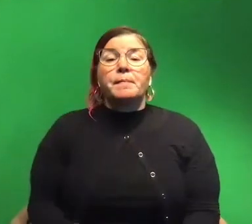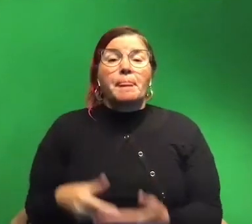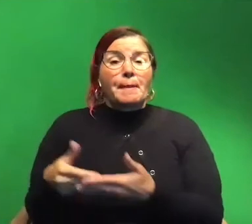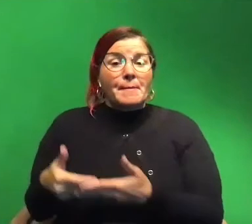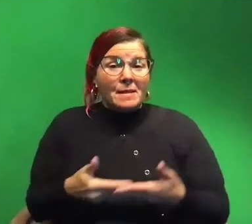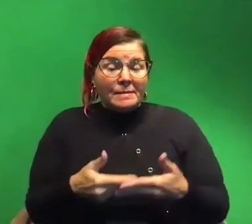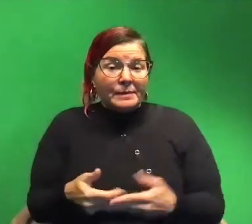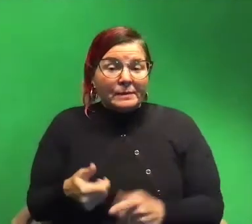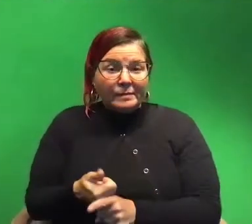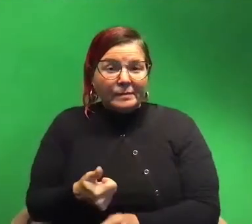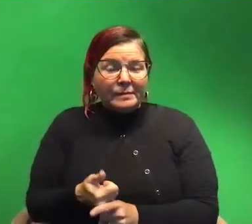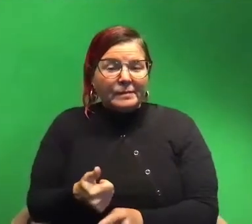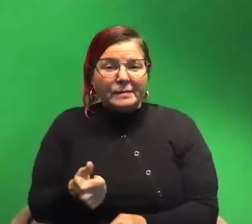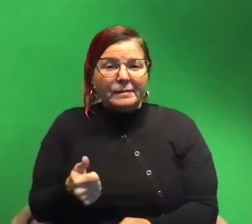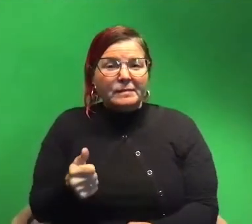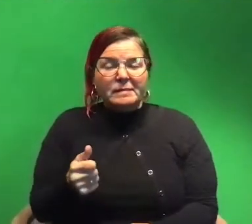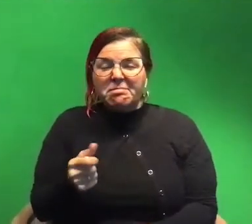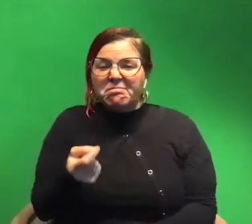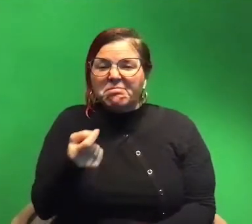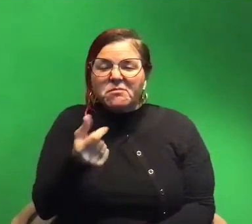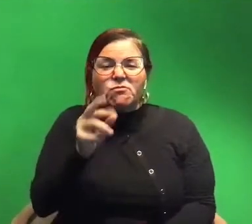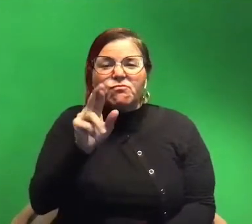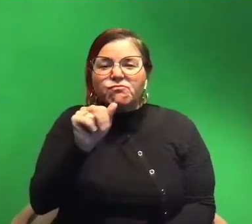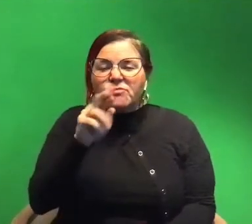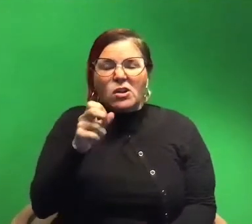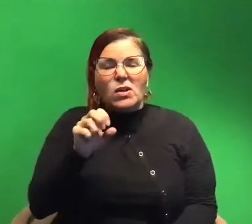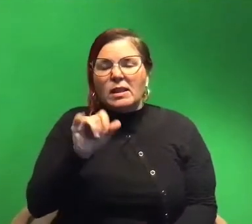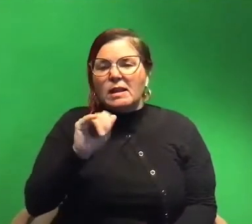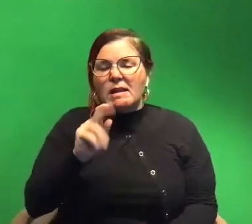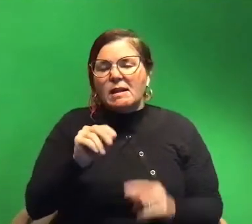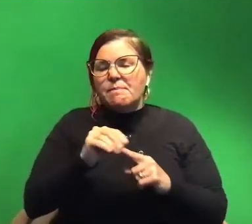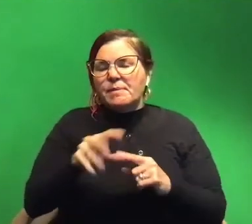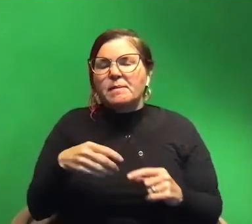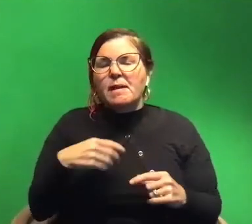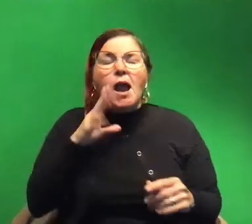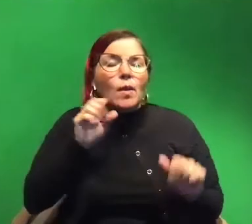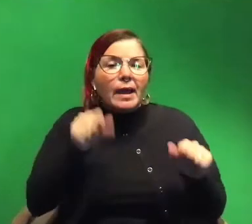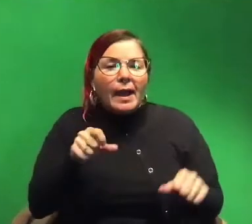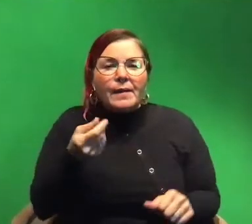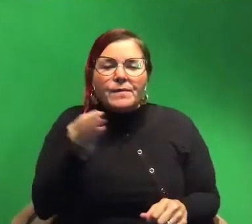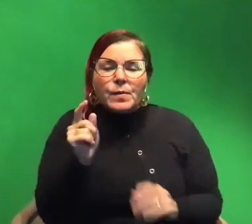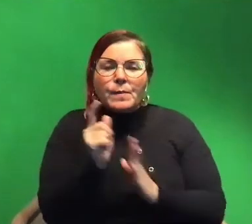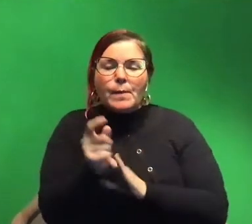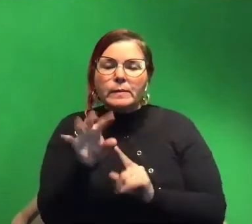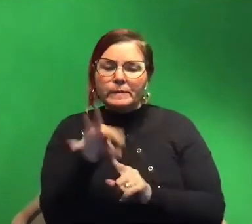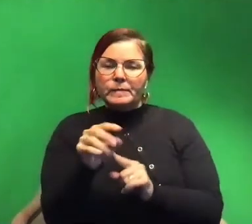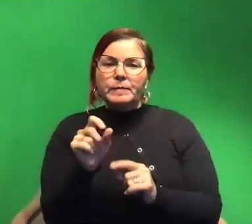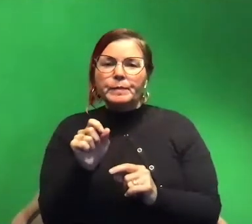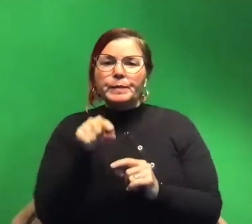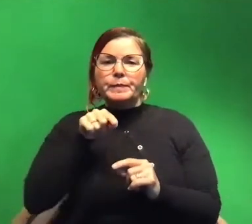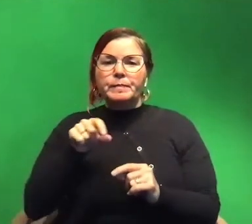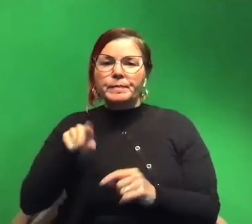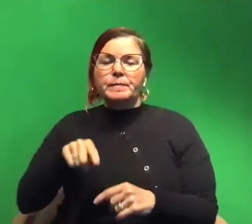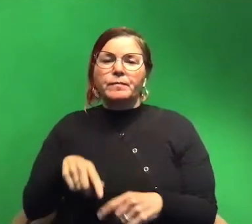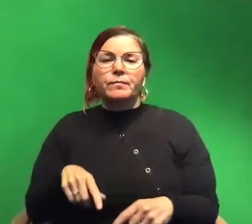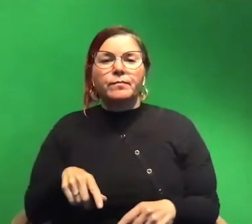barely ever inked. I know they can. Like I got like a few little moments on video where they would ink but